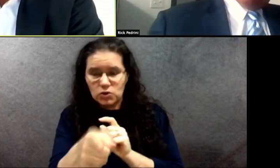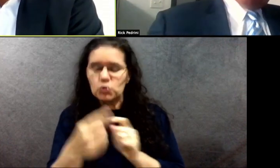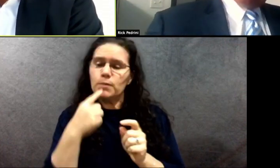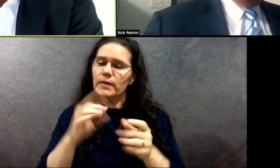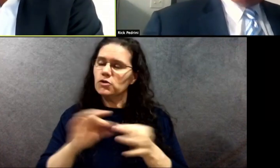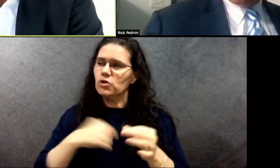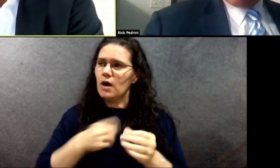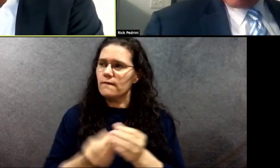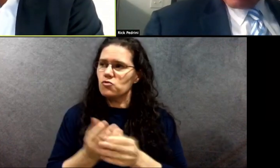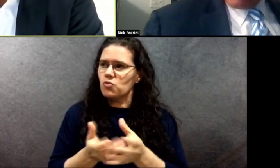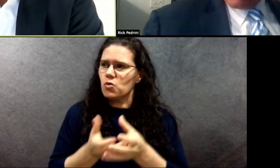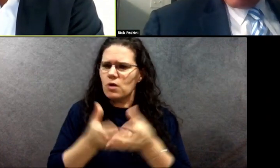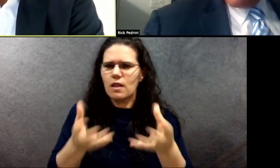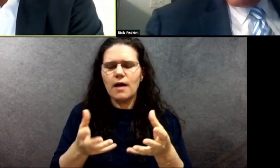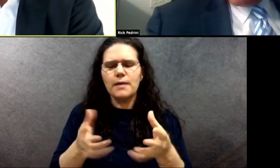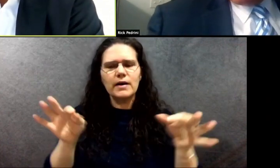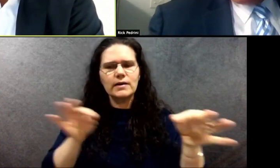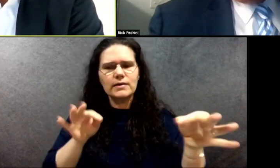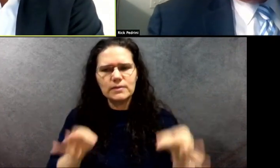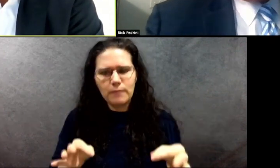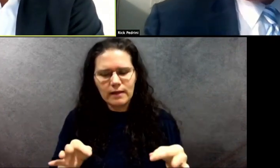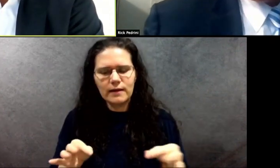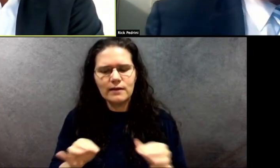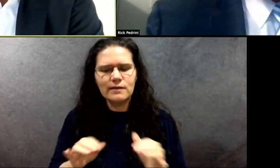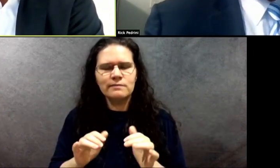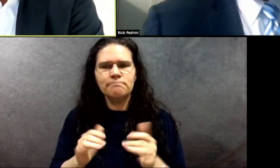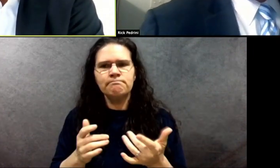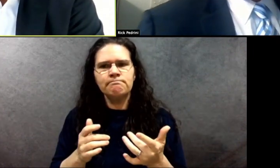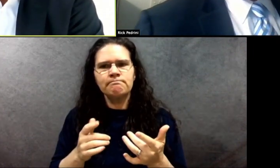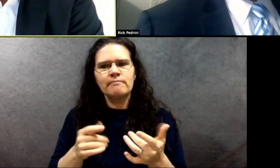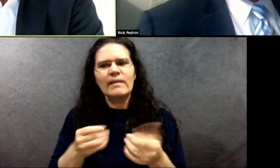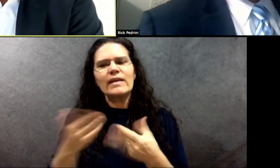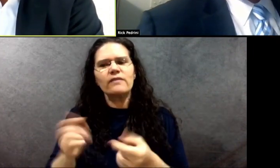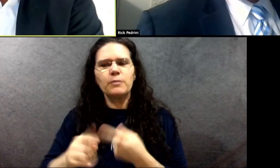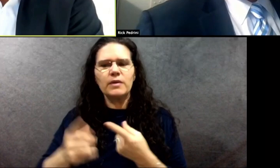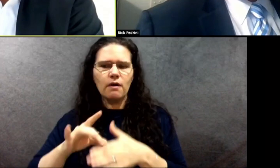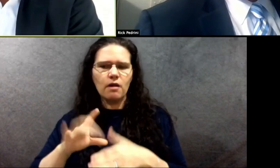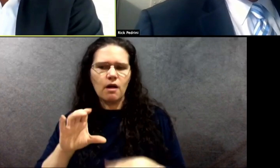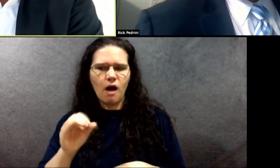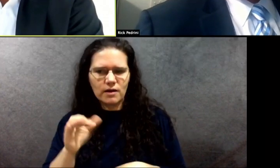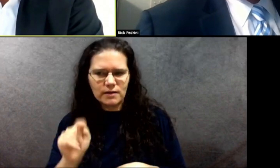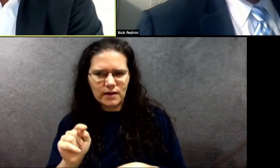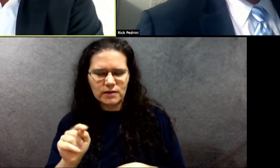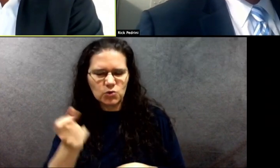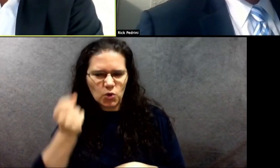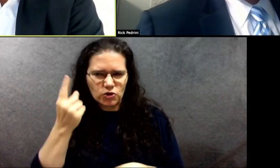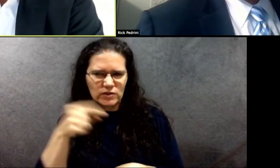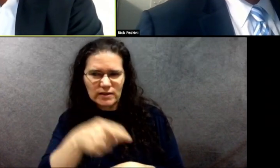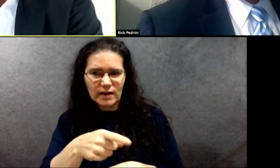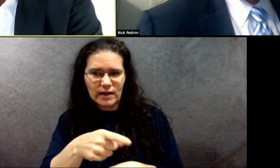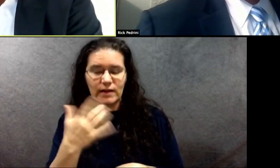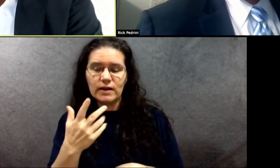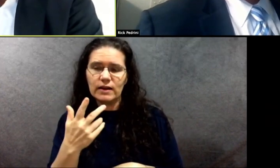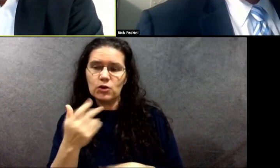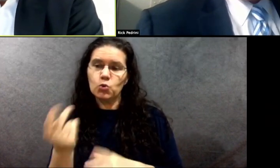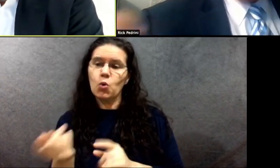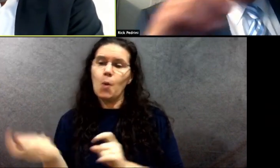what understandings you have, um, how you would, um, view those things differently that you wrote in the piece.